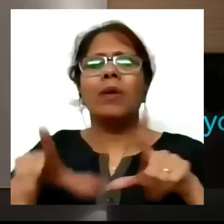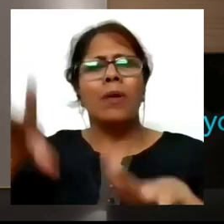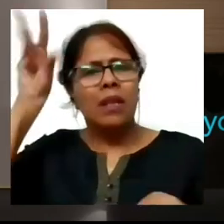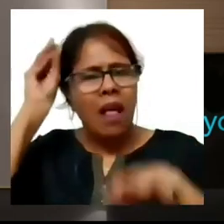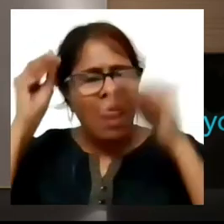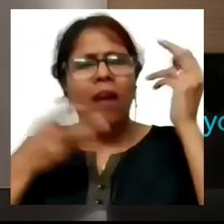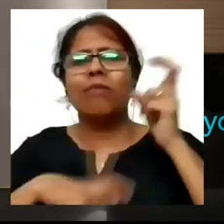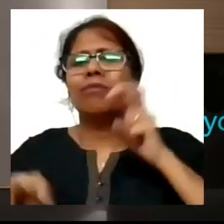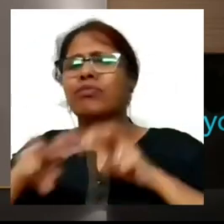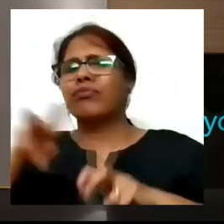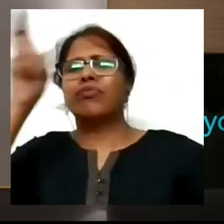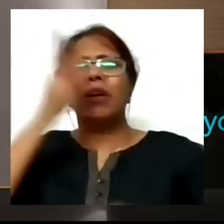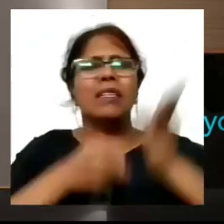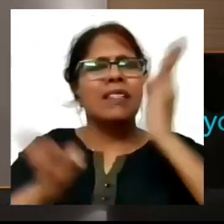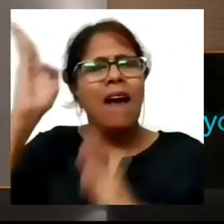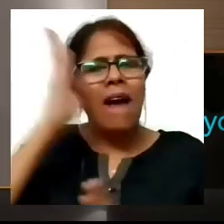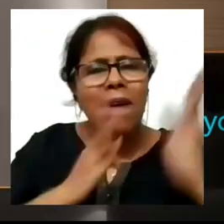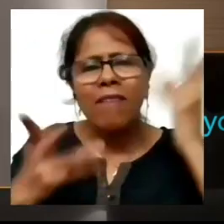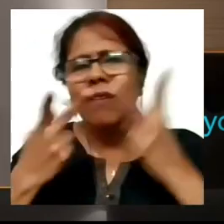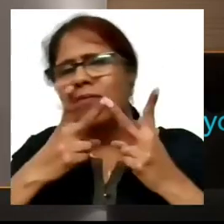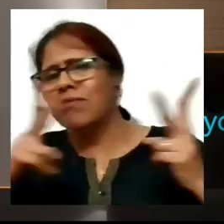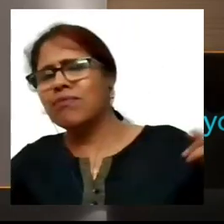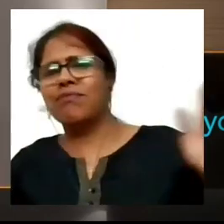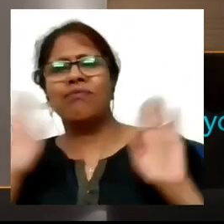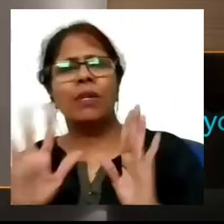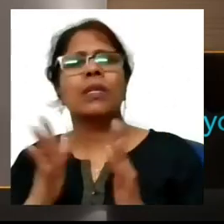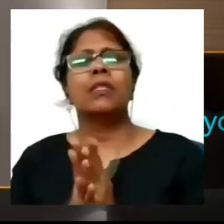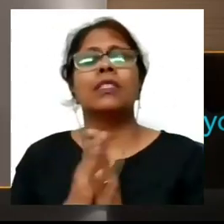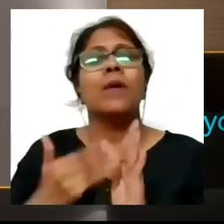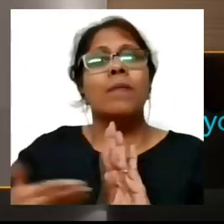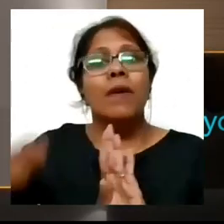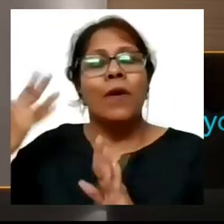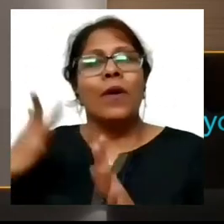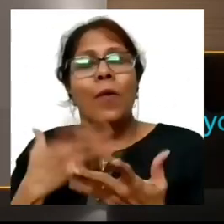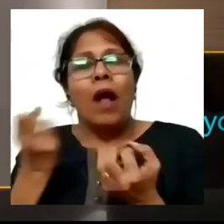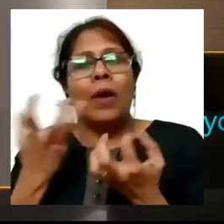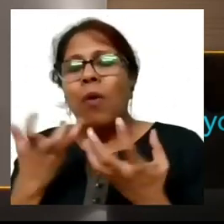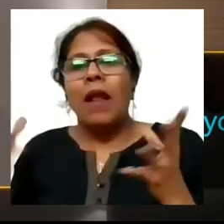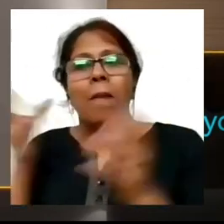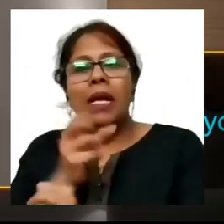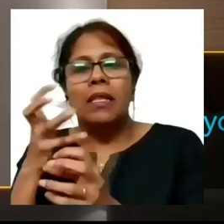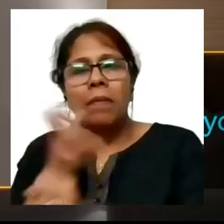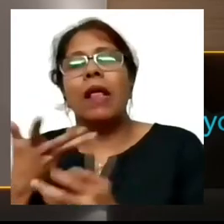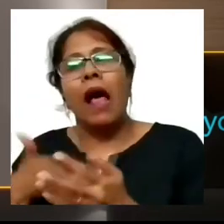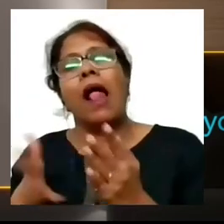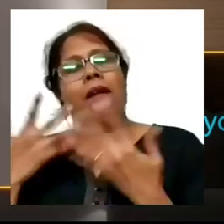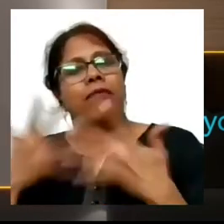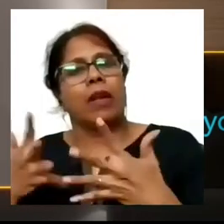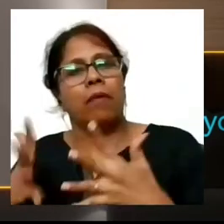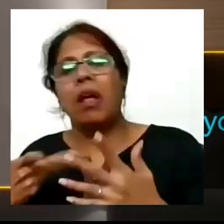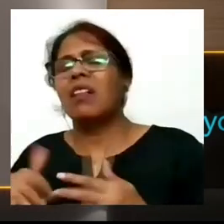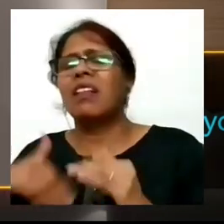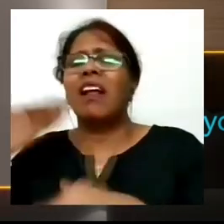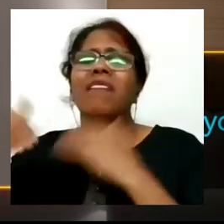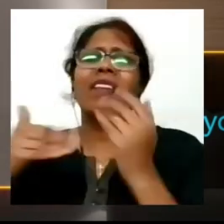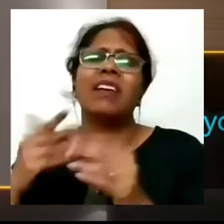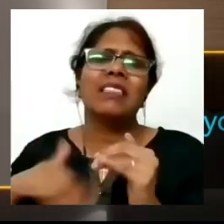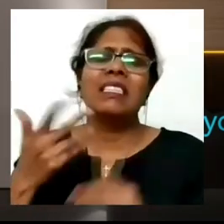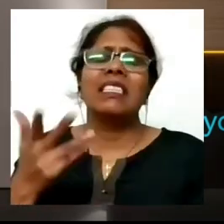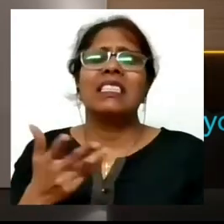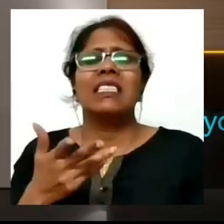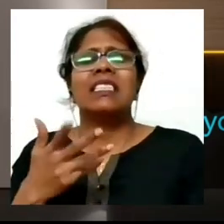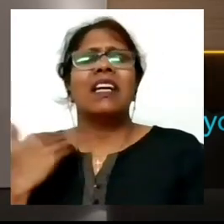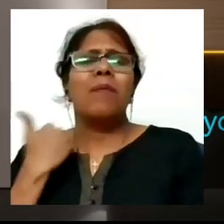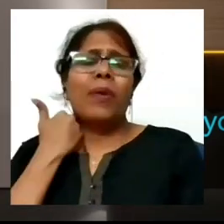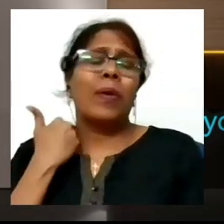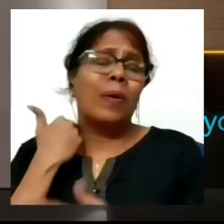I traveled quite a bit and that by then I got bored of all the fun I was having because you know if you've been someone who's been working all